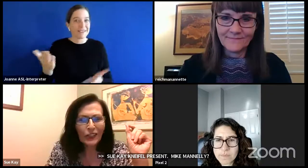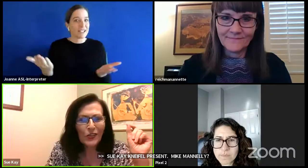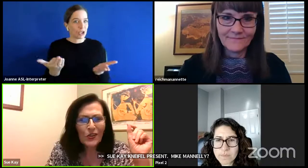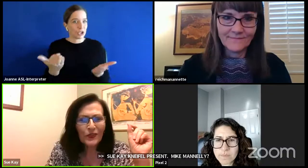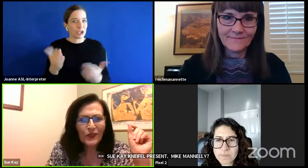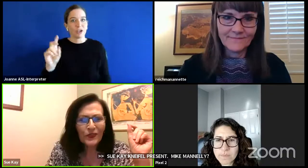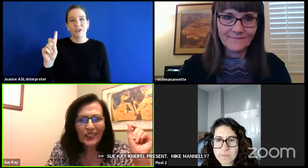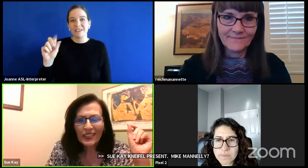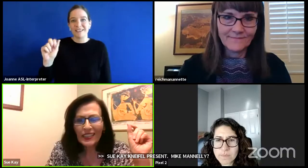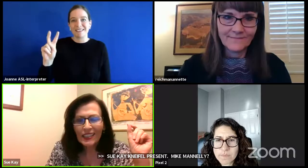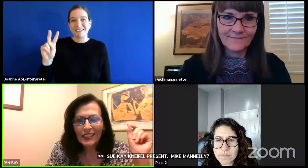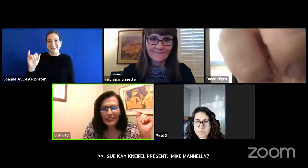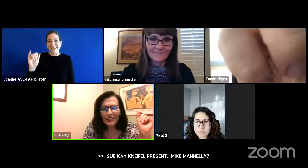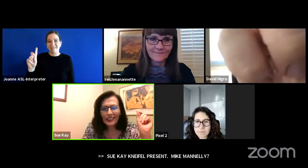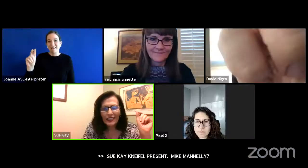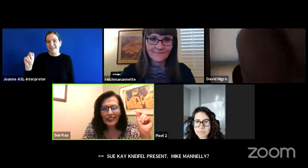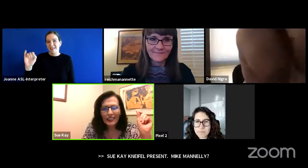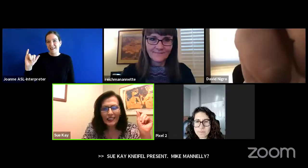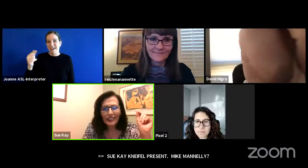david nigro david